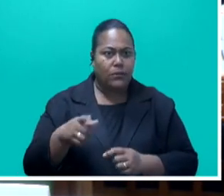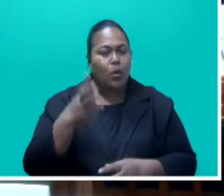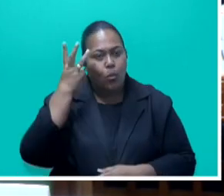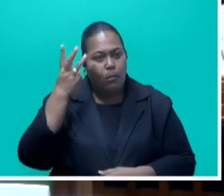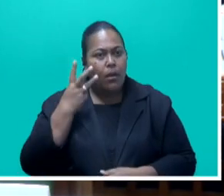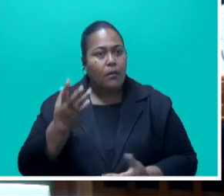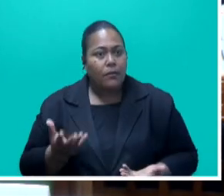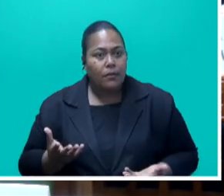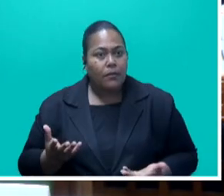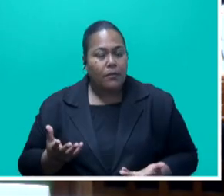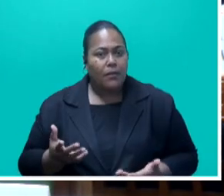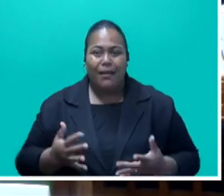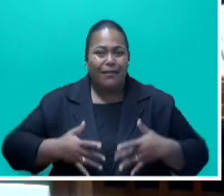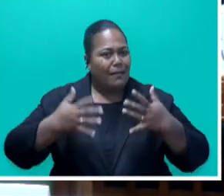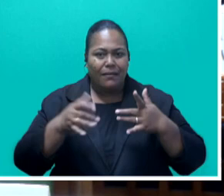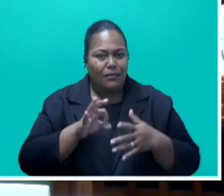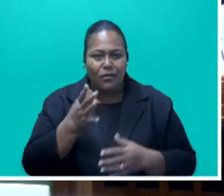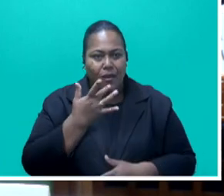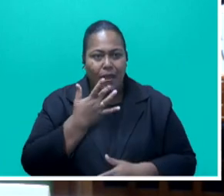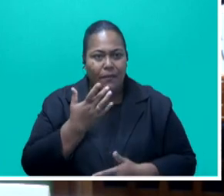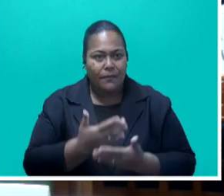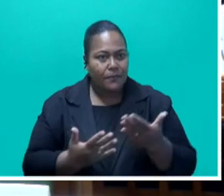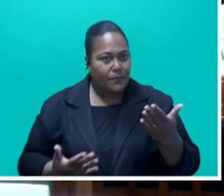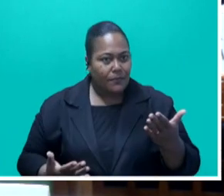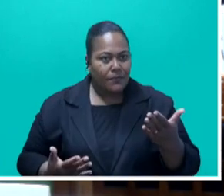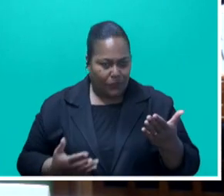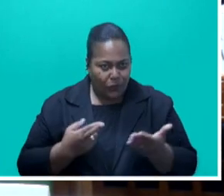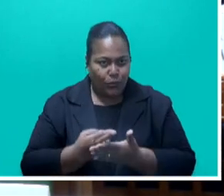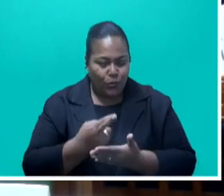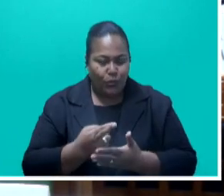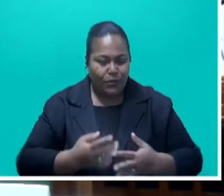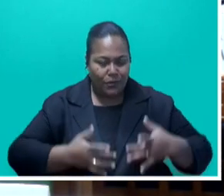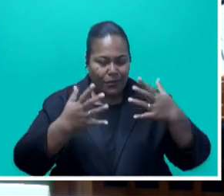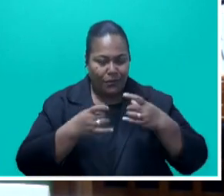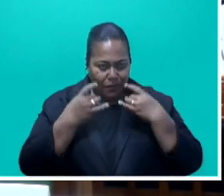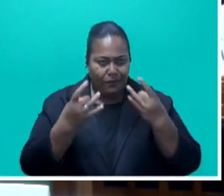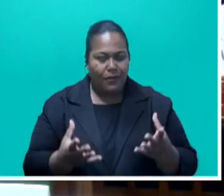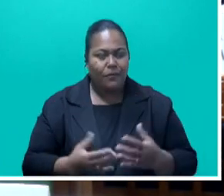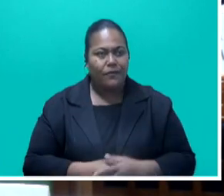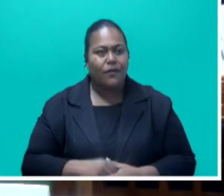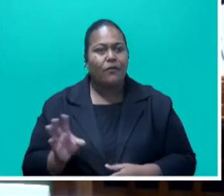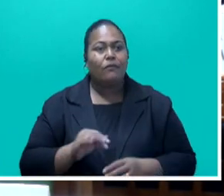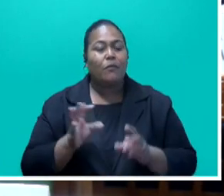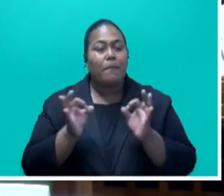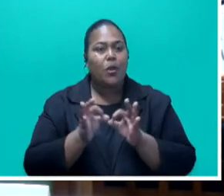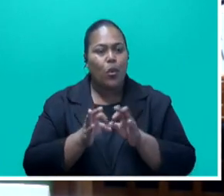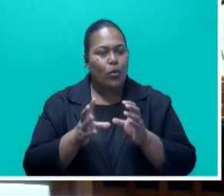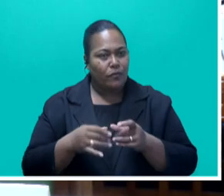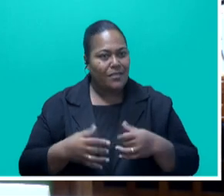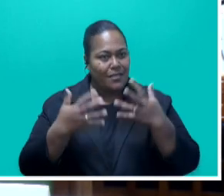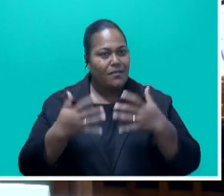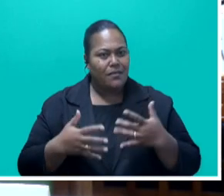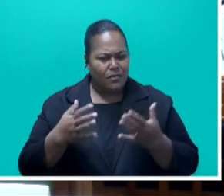the data doesn't lie. It is actual data that is available from the Bureau of Stats and also